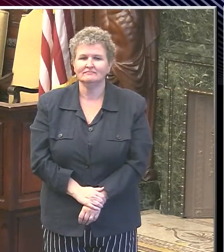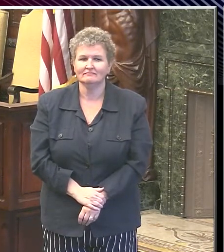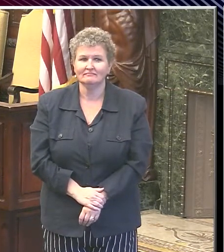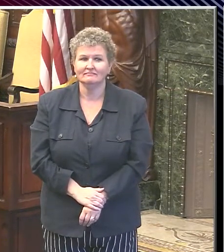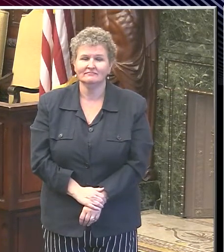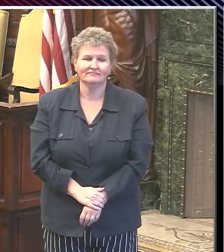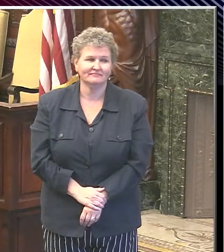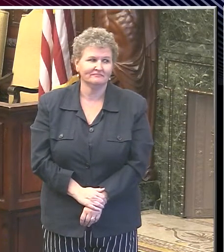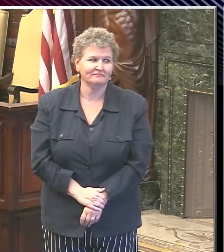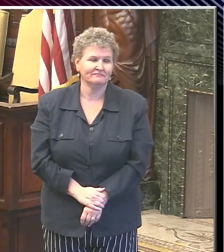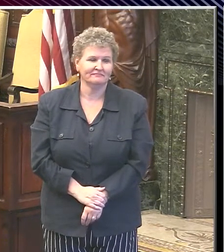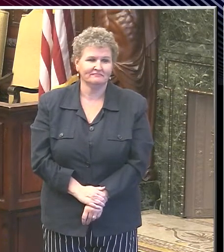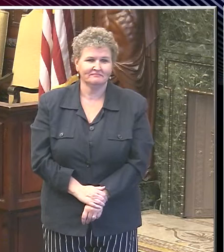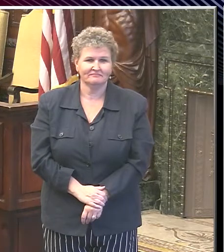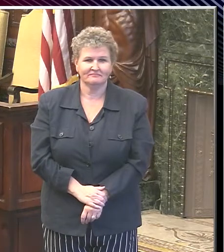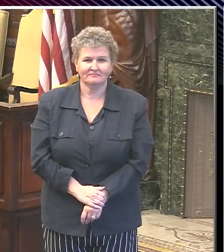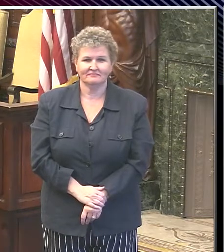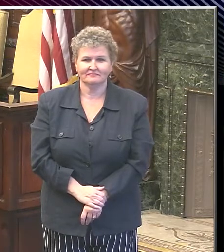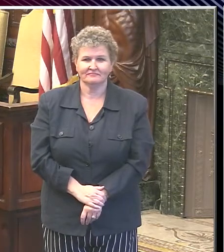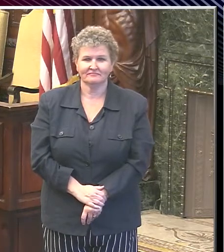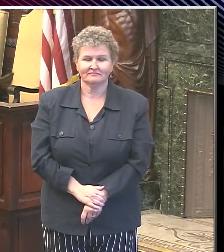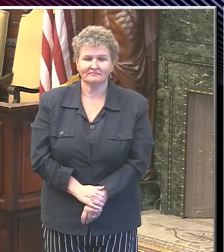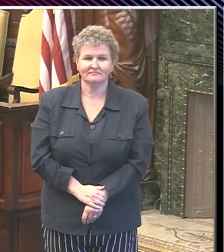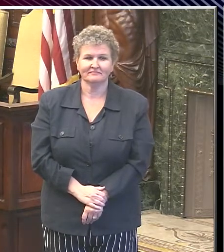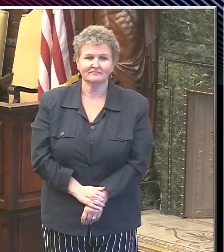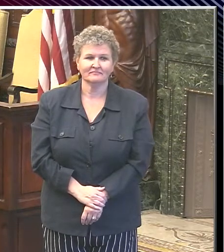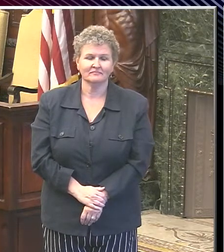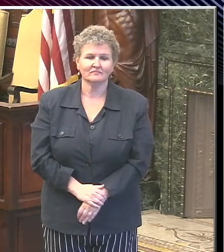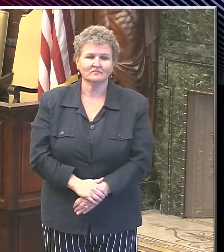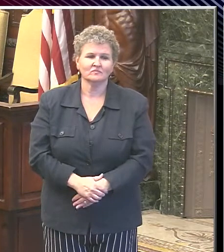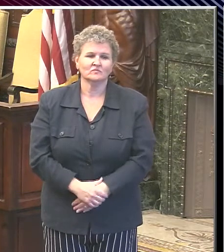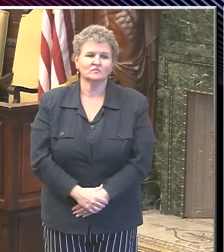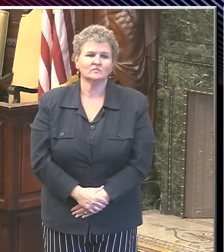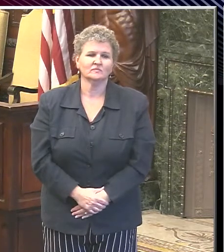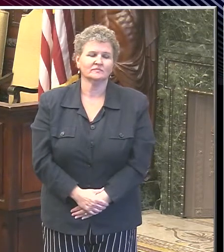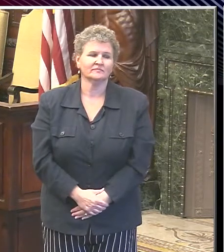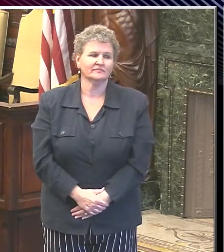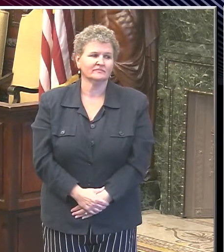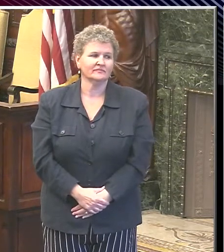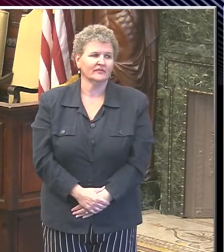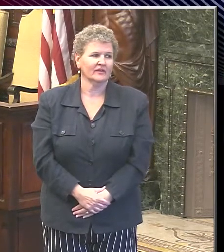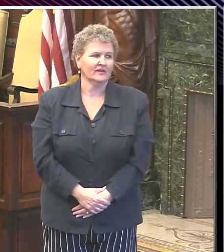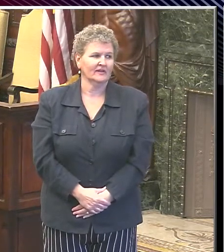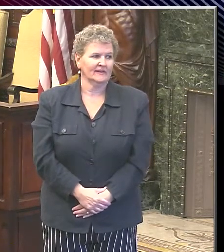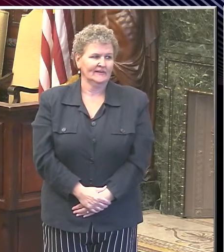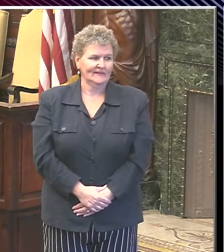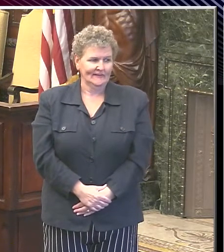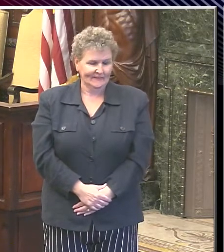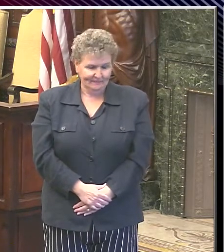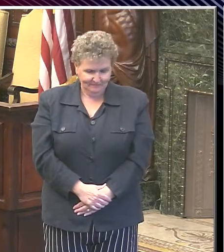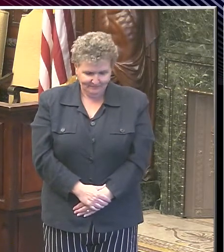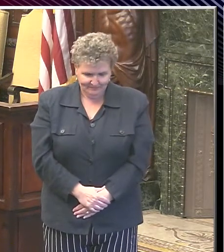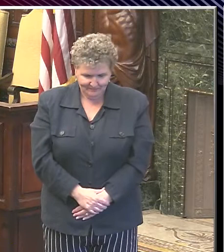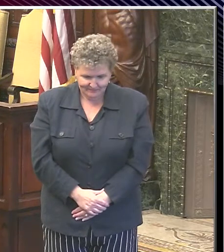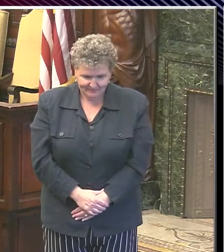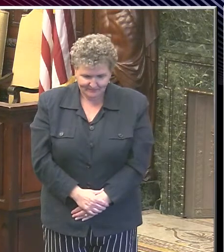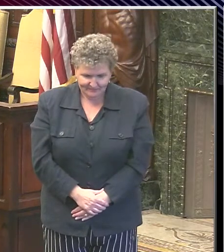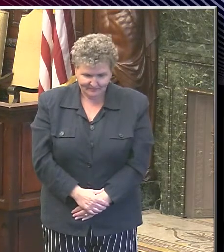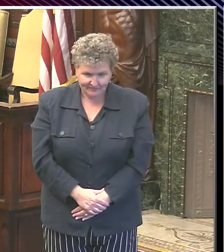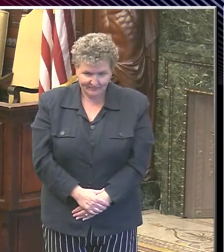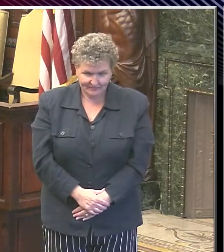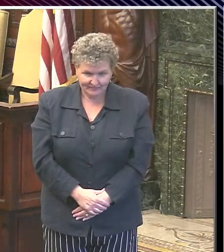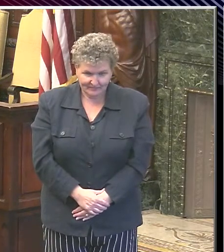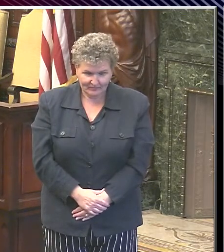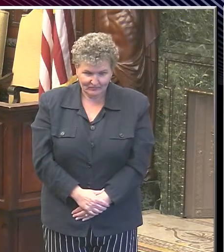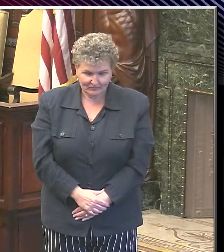We cannot guarantee that the possibility of contraint the virus is zero because what we have not have is that security. But yes,